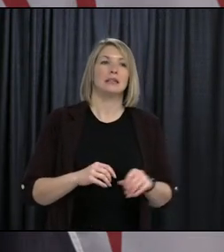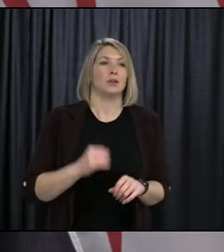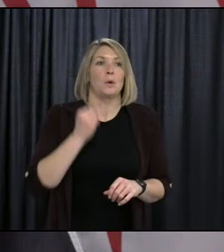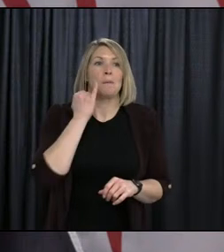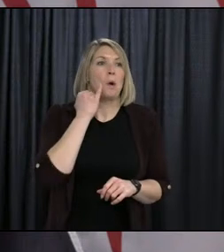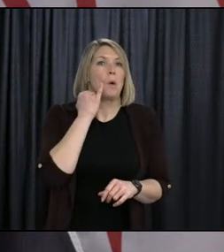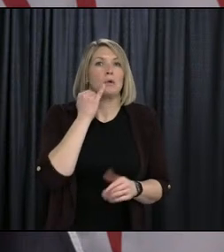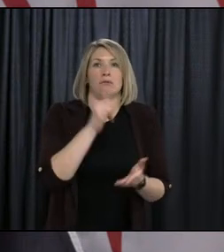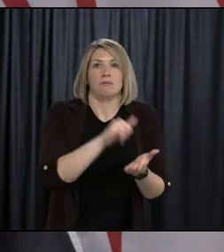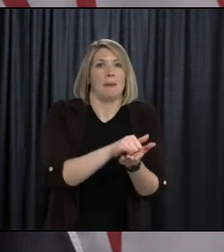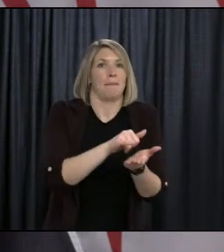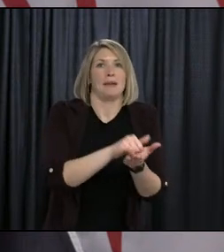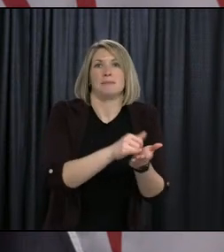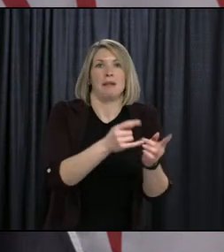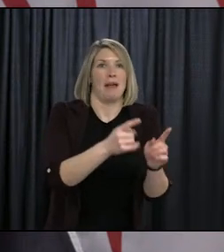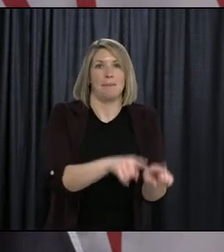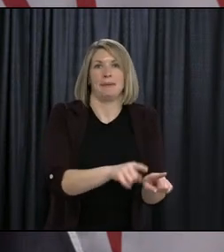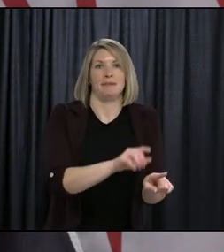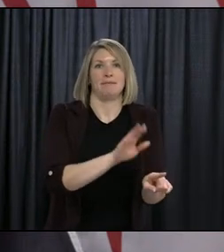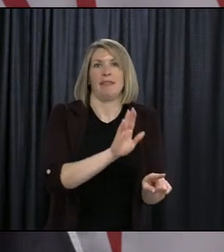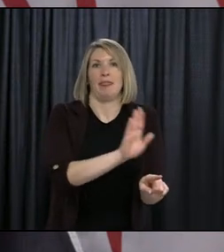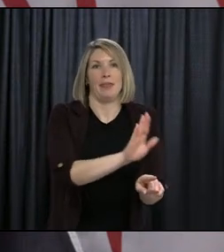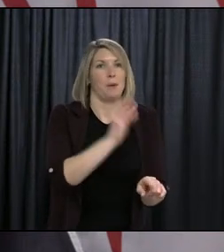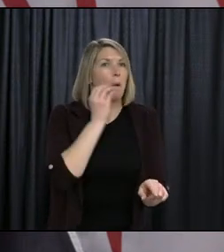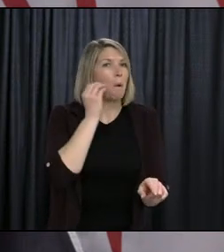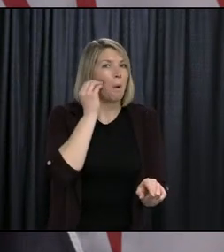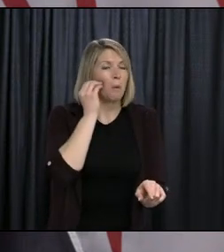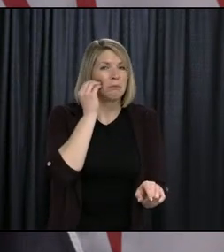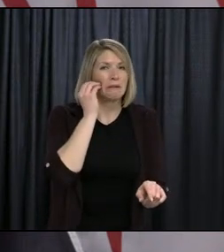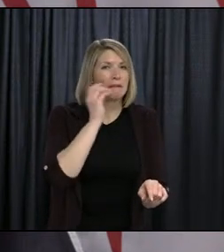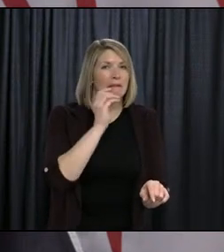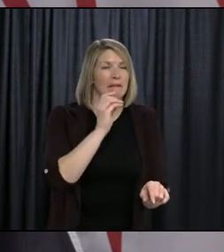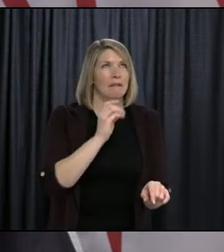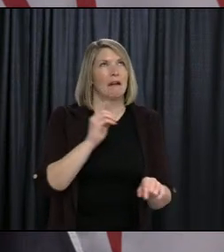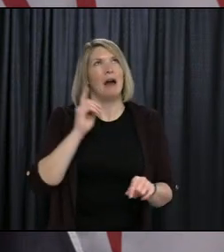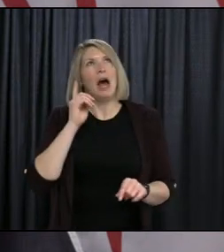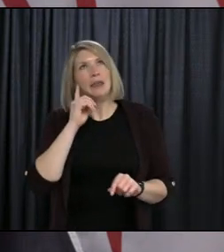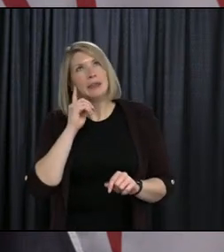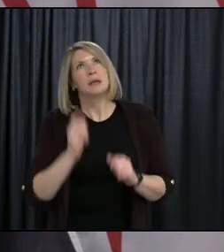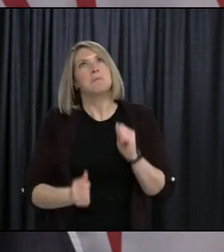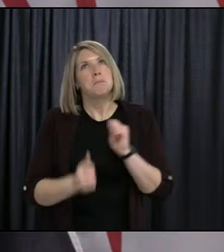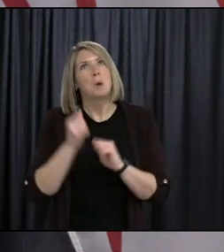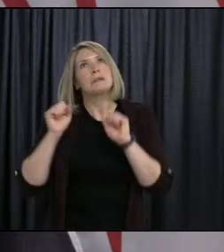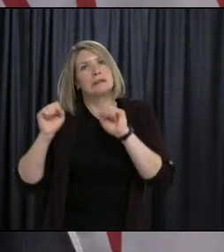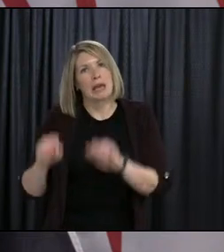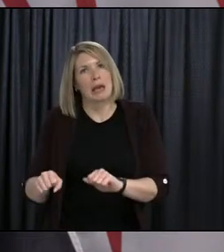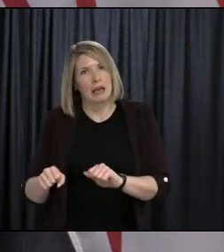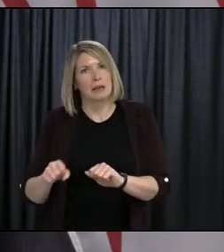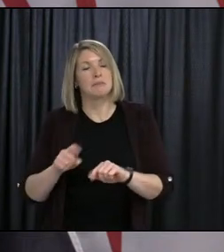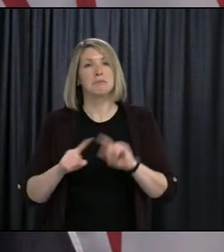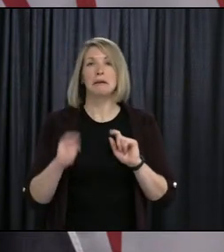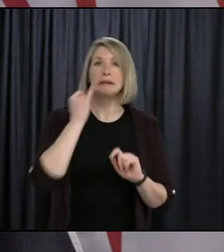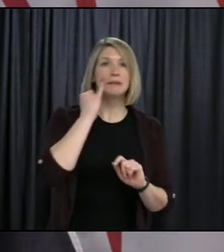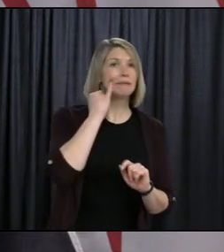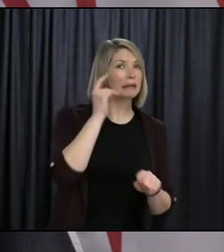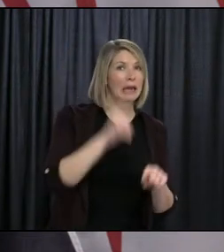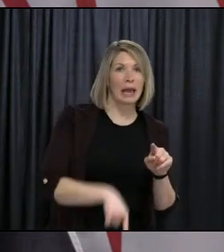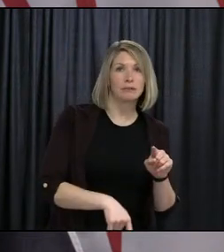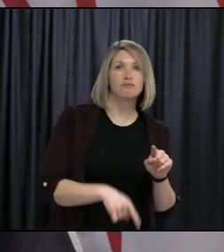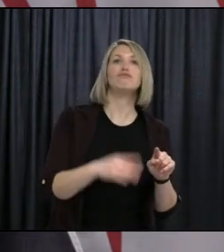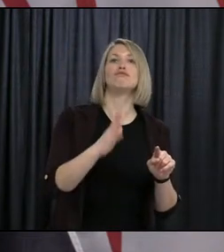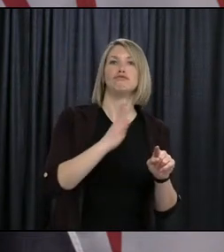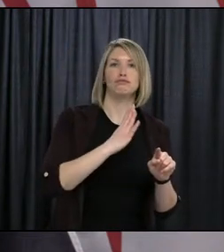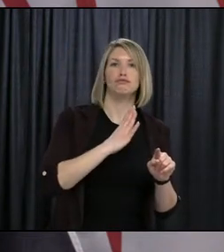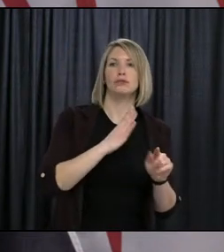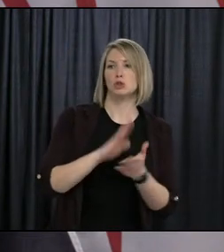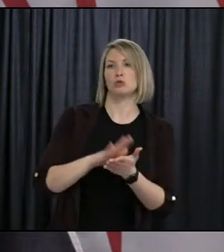that can't occur, if you can't operate from home, and we think most people should be able to, but if they can't, then the schools